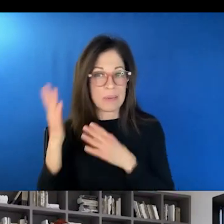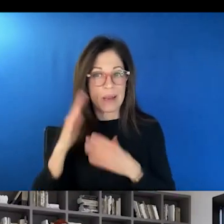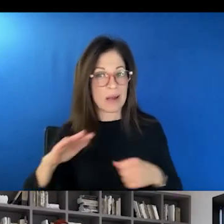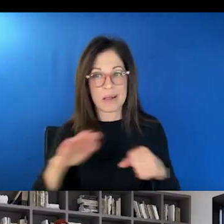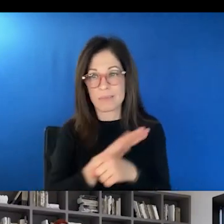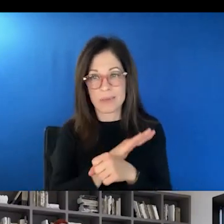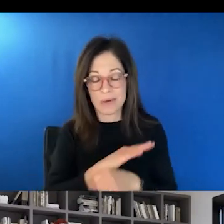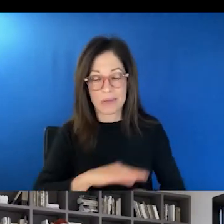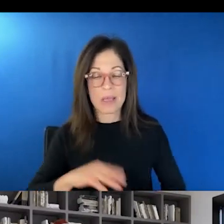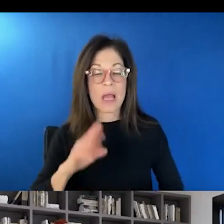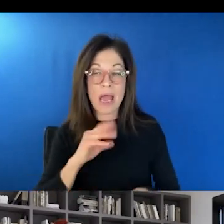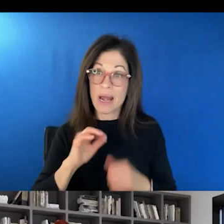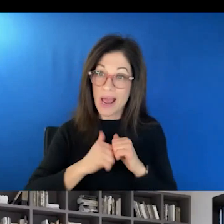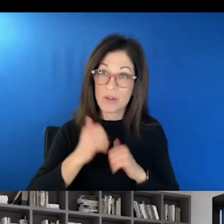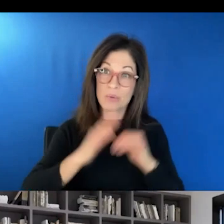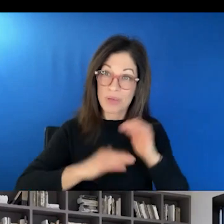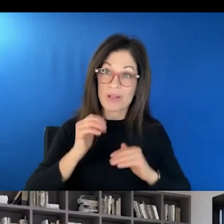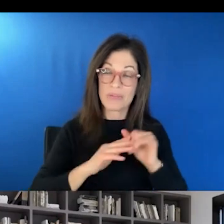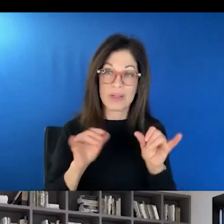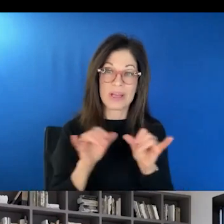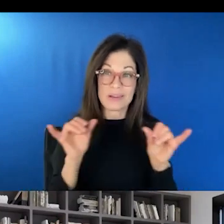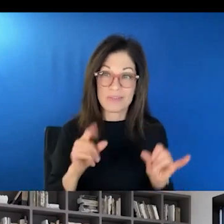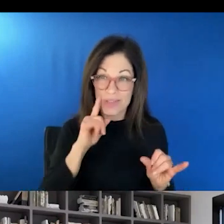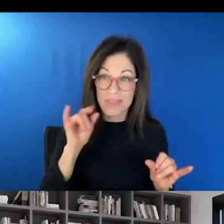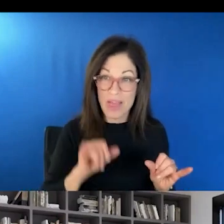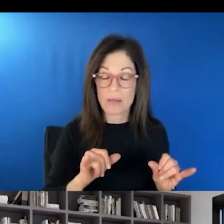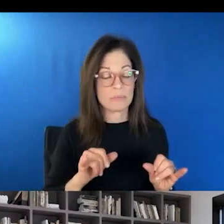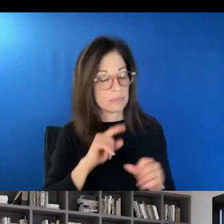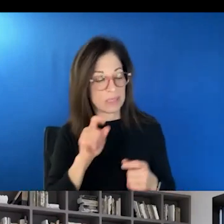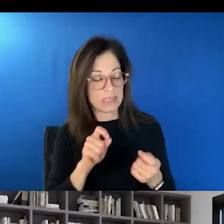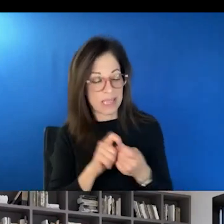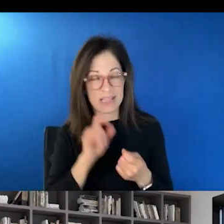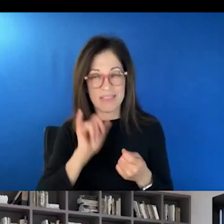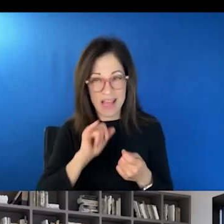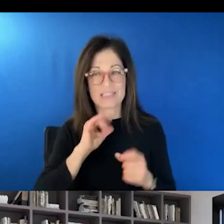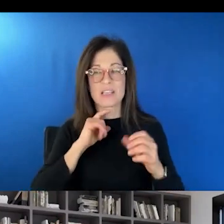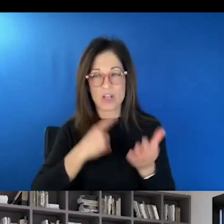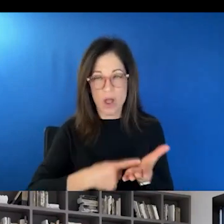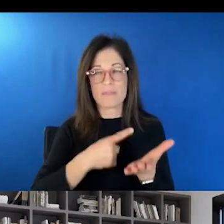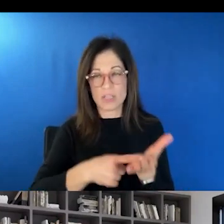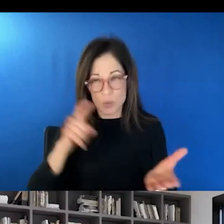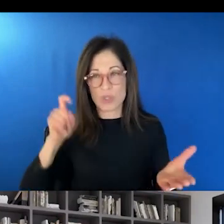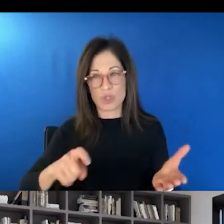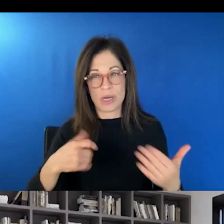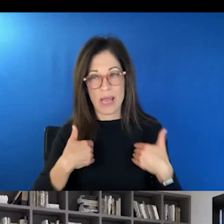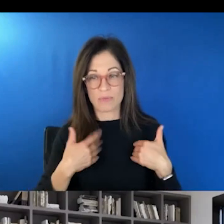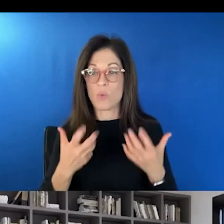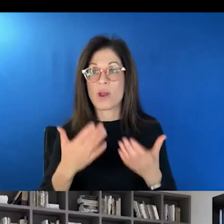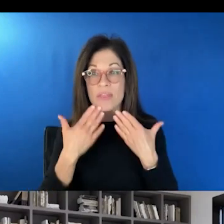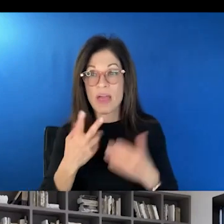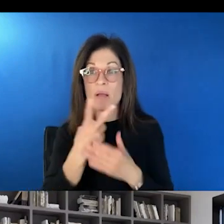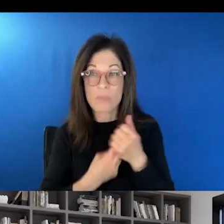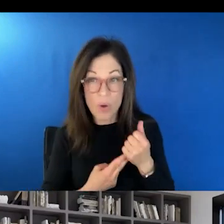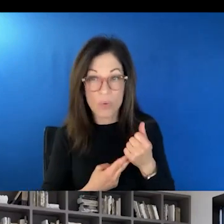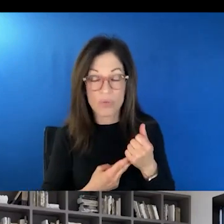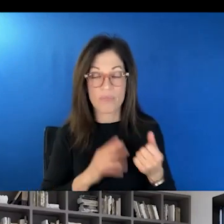Um, and how do you build the infrastructure for that is exactly the conversations we should be having. So I want to thank both of our